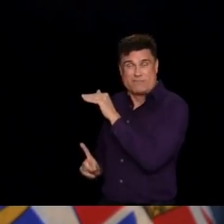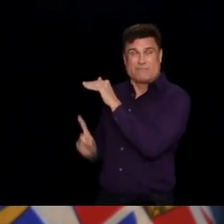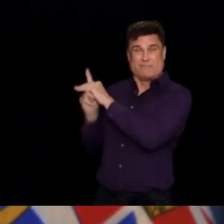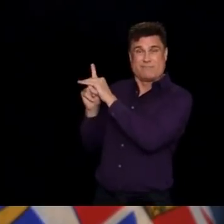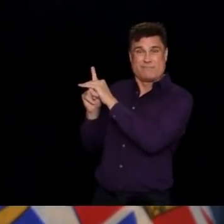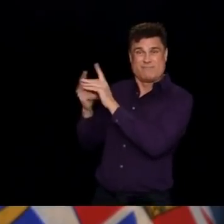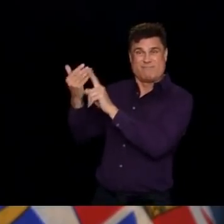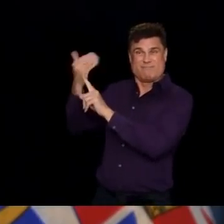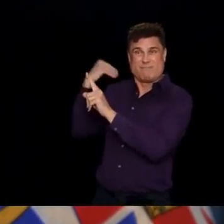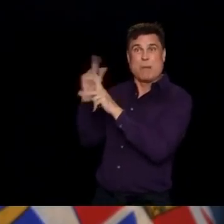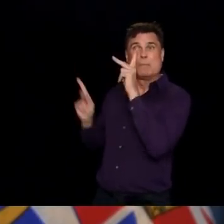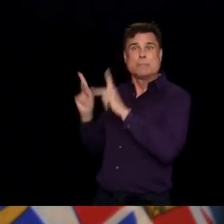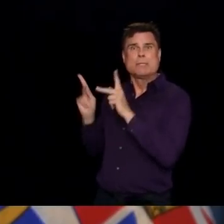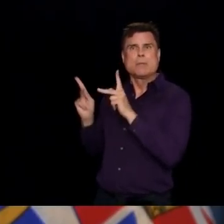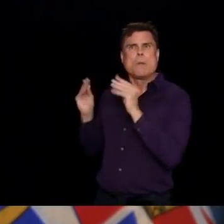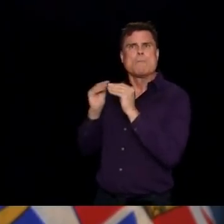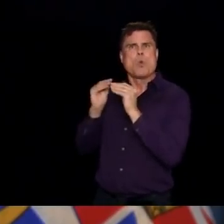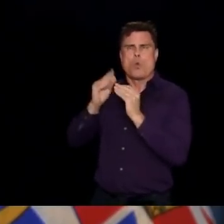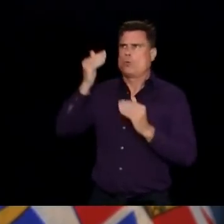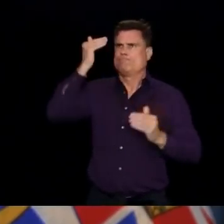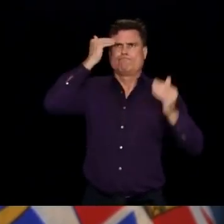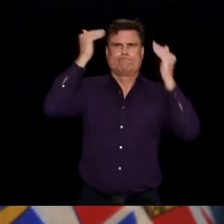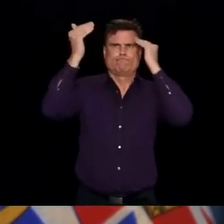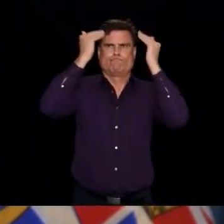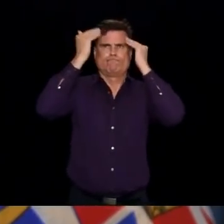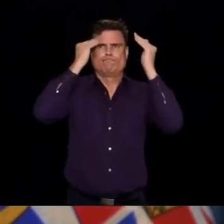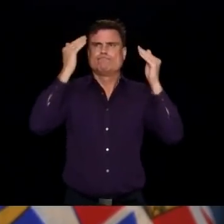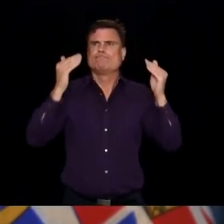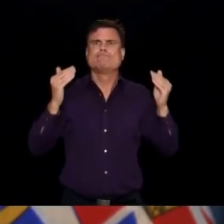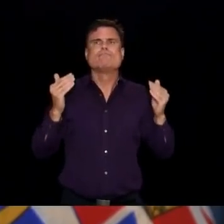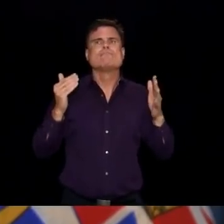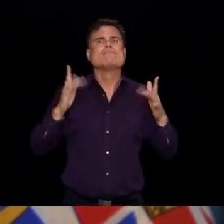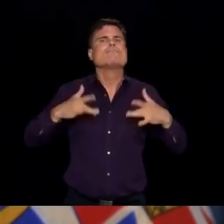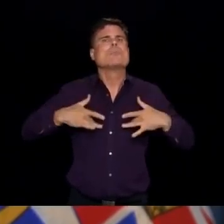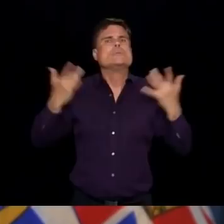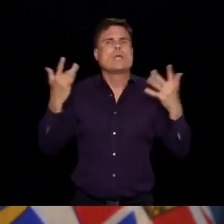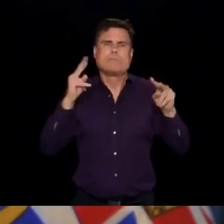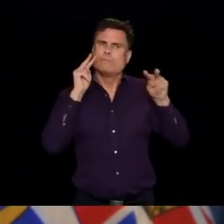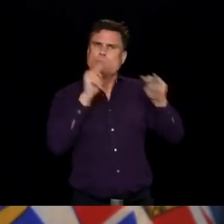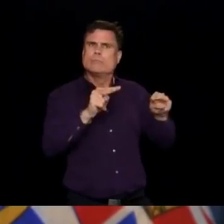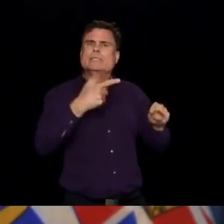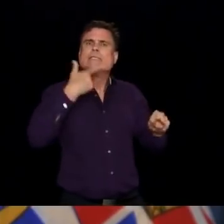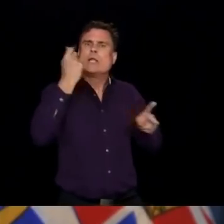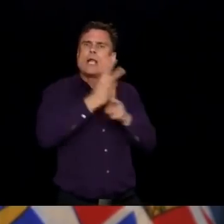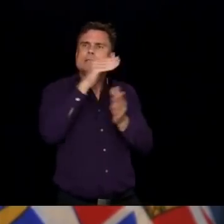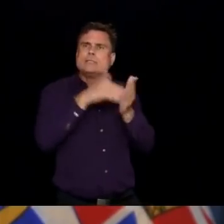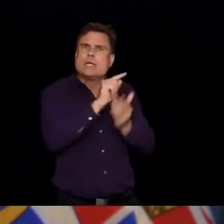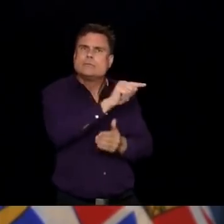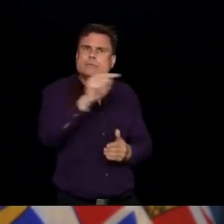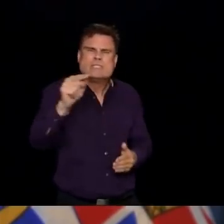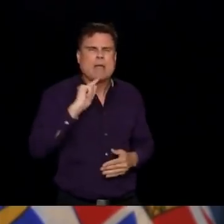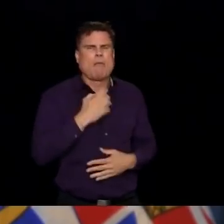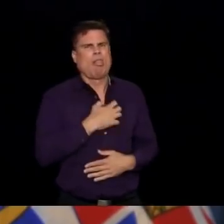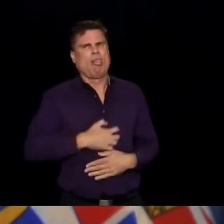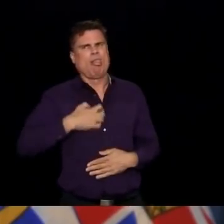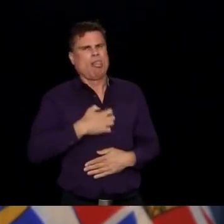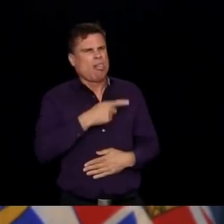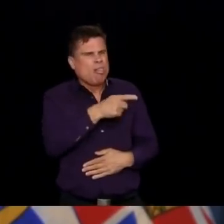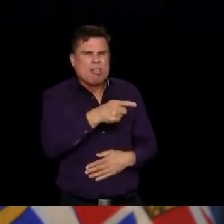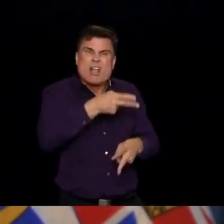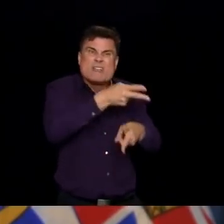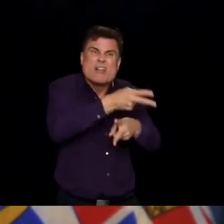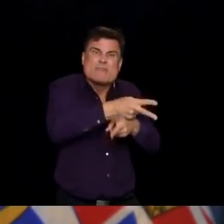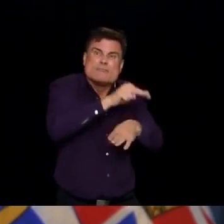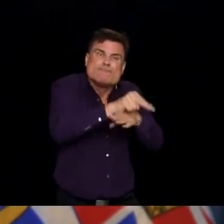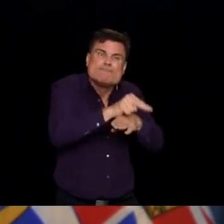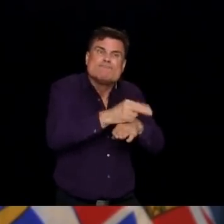about inadequate staffing levels, stories of malnutrition, dehydration, diapers left unchanged for hours. Saying